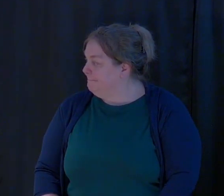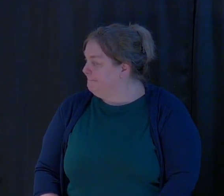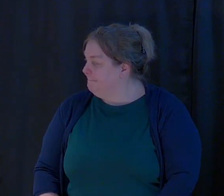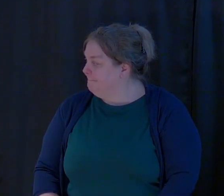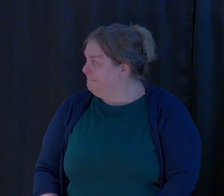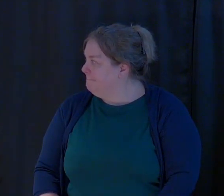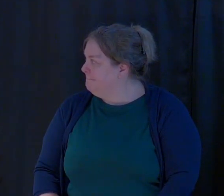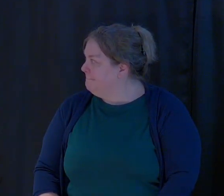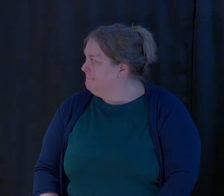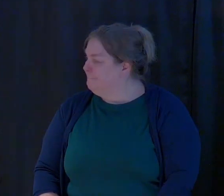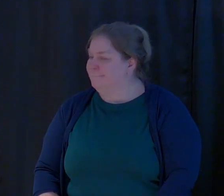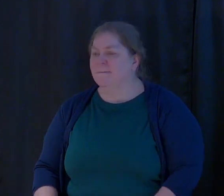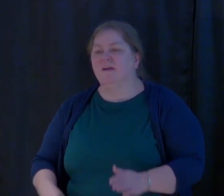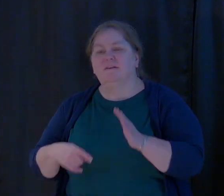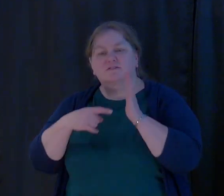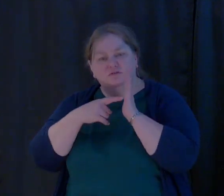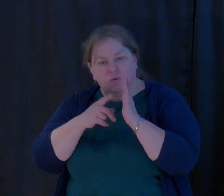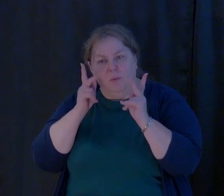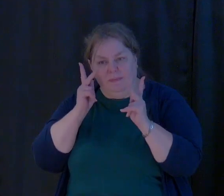Show them you care.